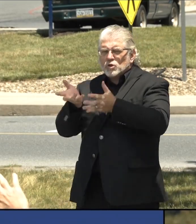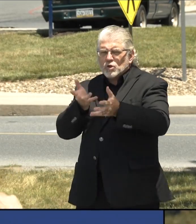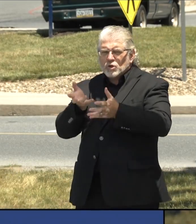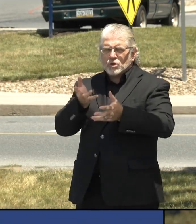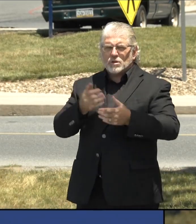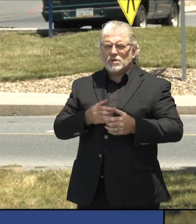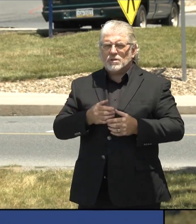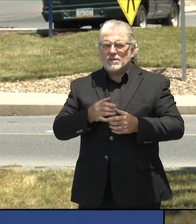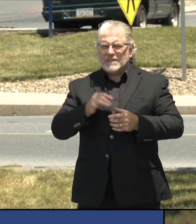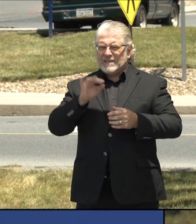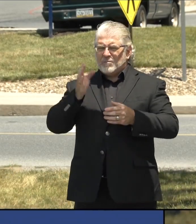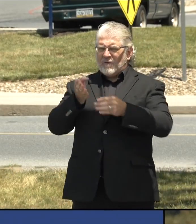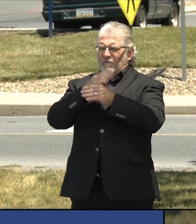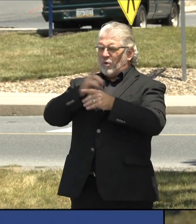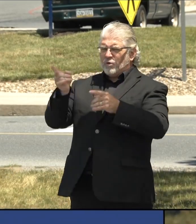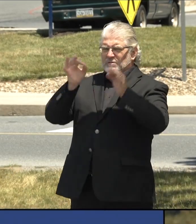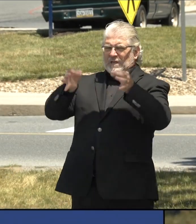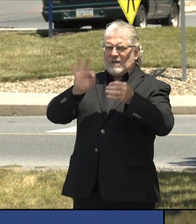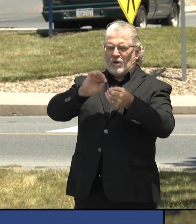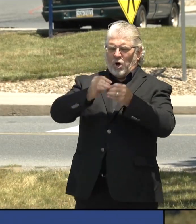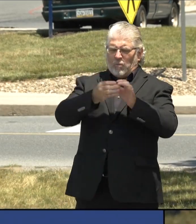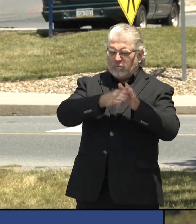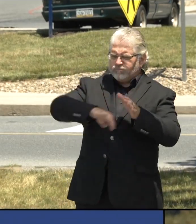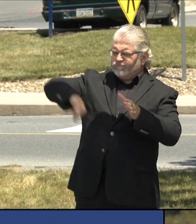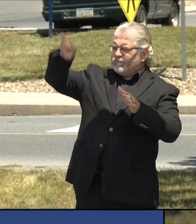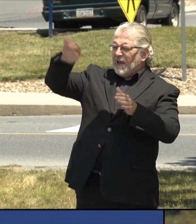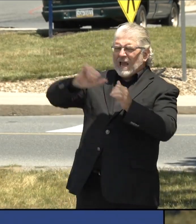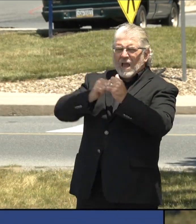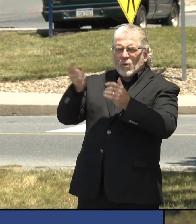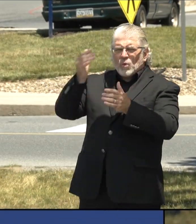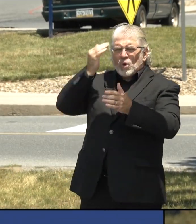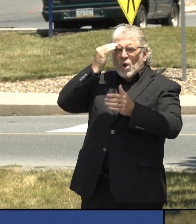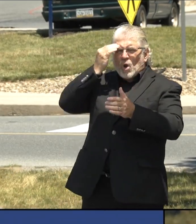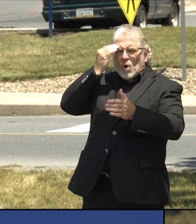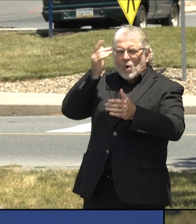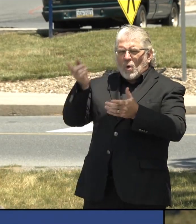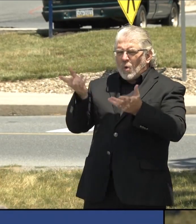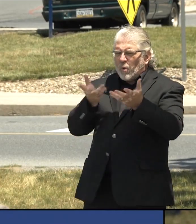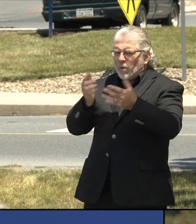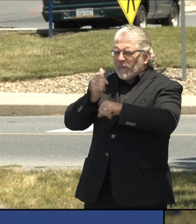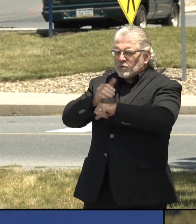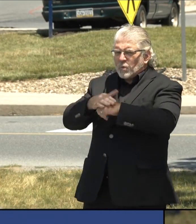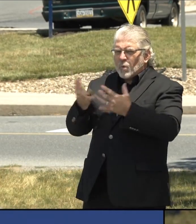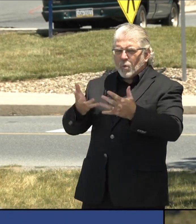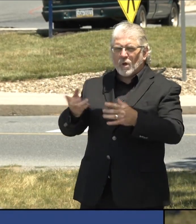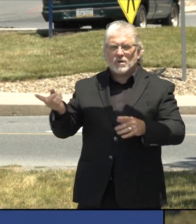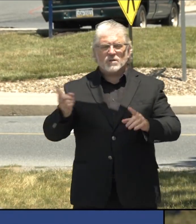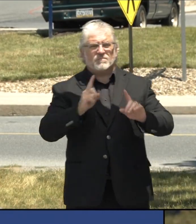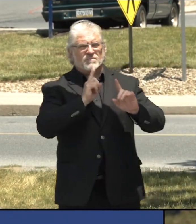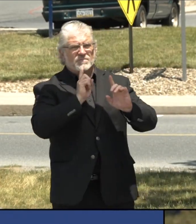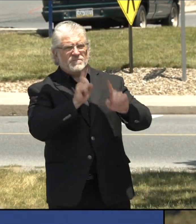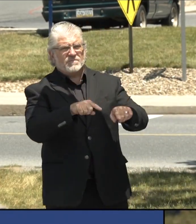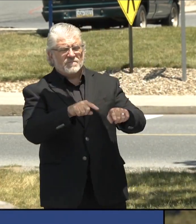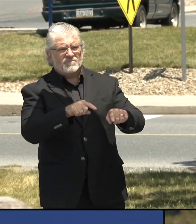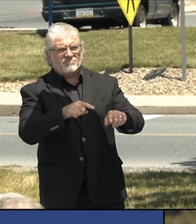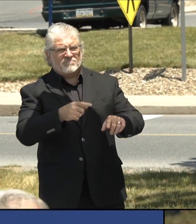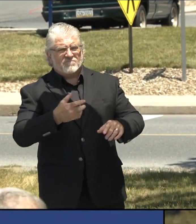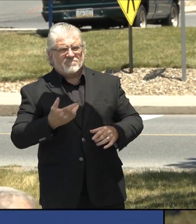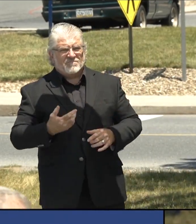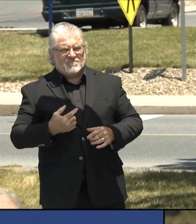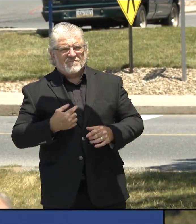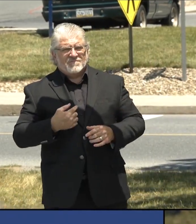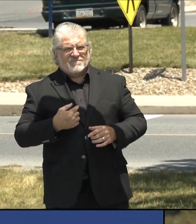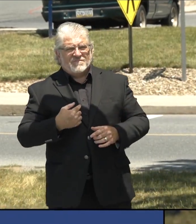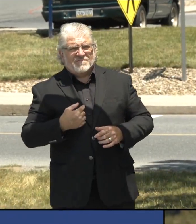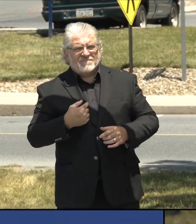we're, uh, we're spiking again, as opposed to just a raw number of a positive. Sure. So, um, there are a couple of things that we look at to, to differentiate